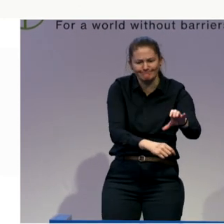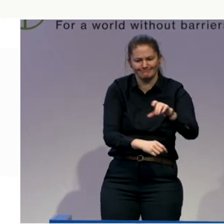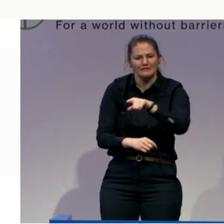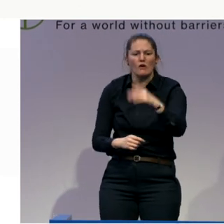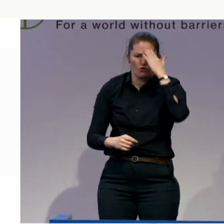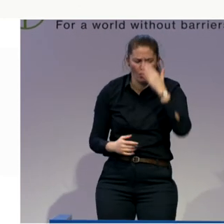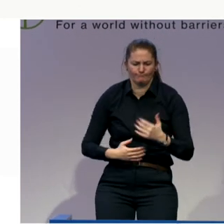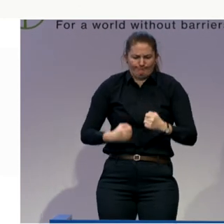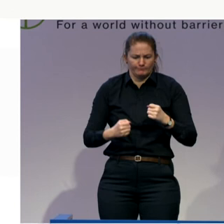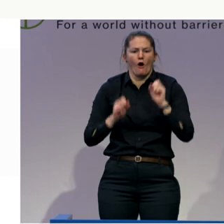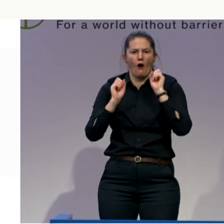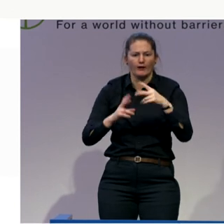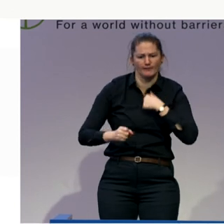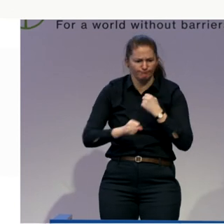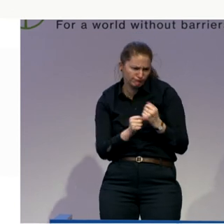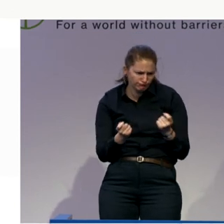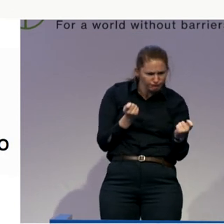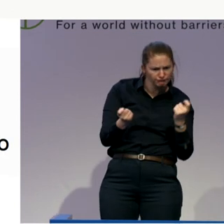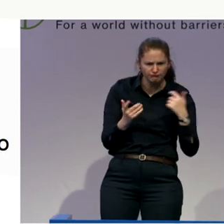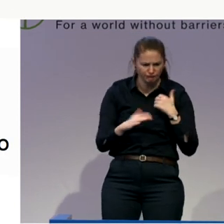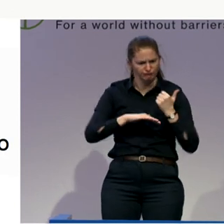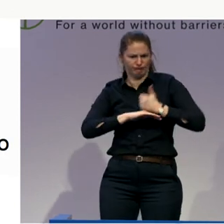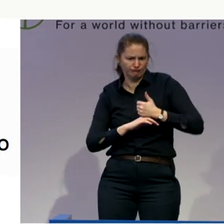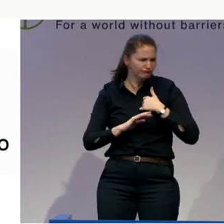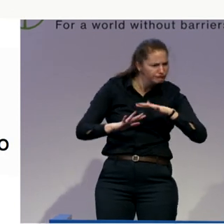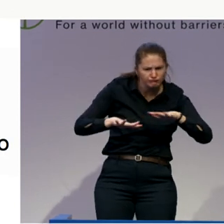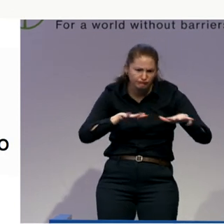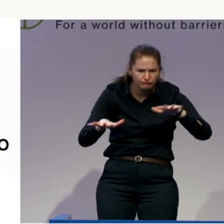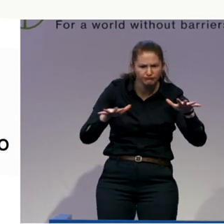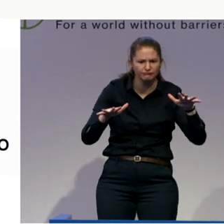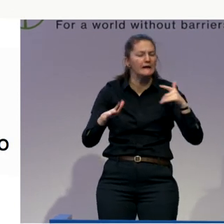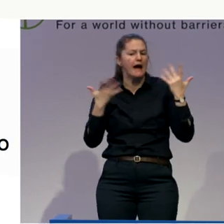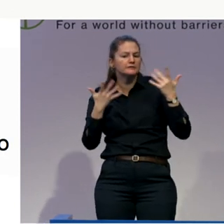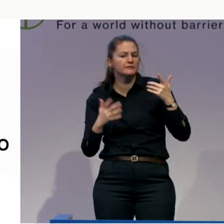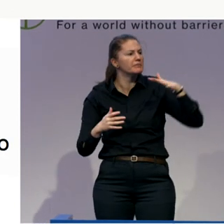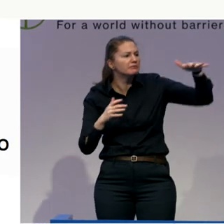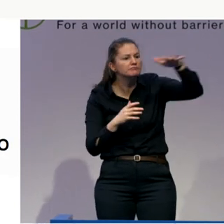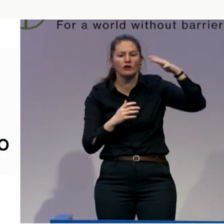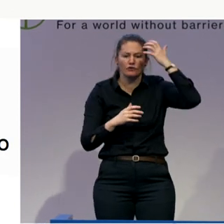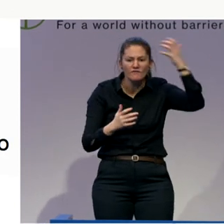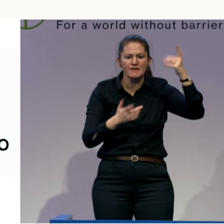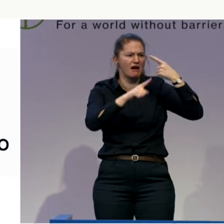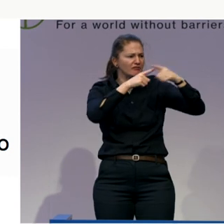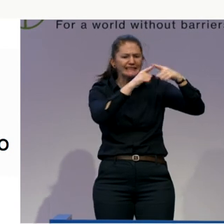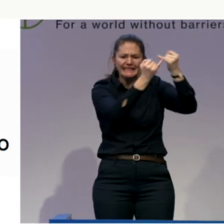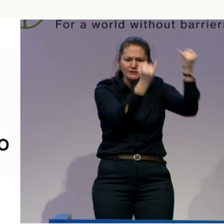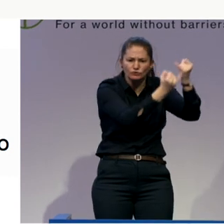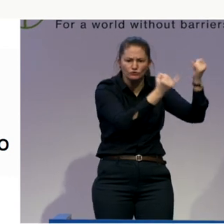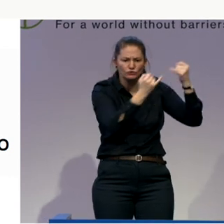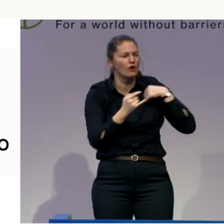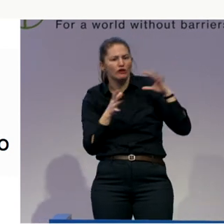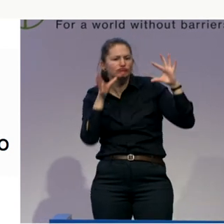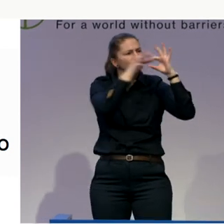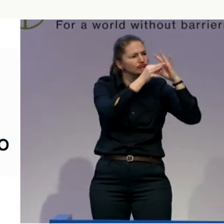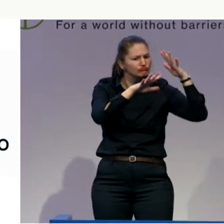an authority in the relationship and to what we call demand-driven support so that the